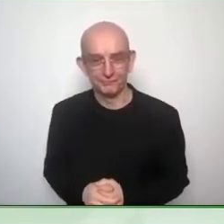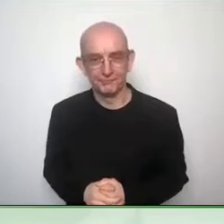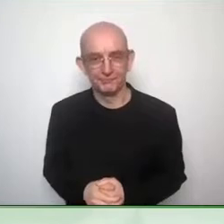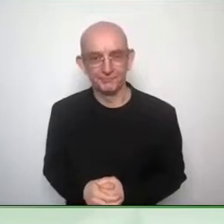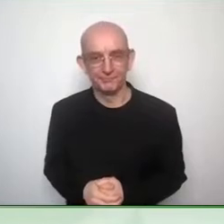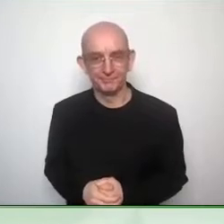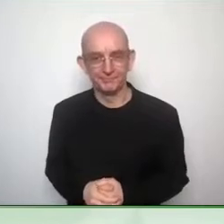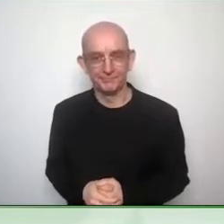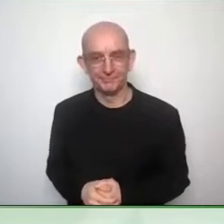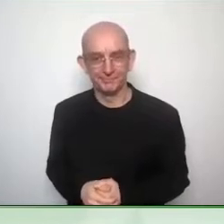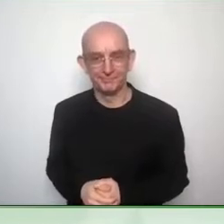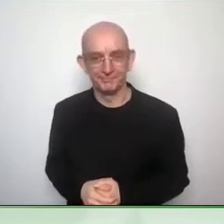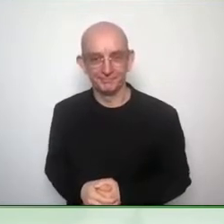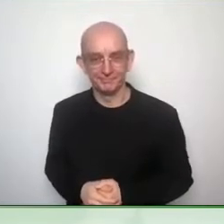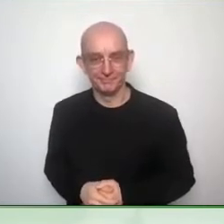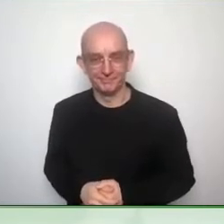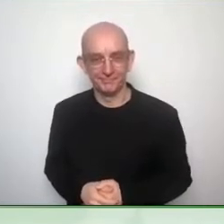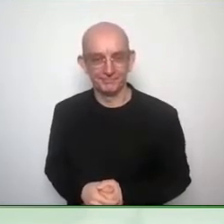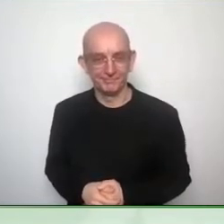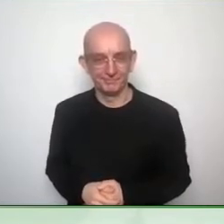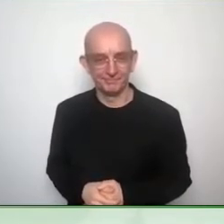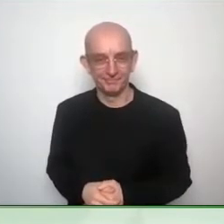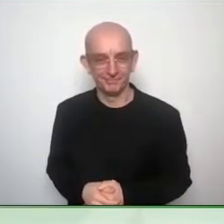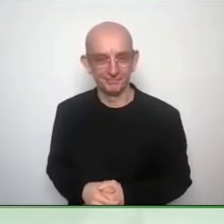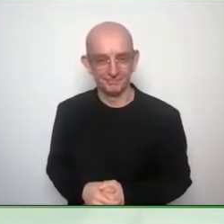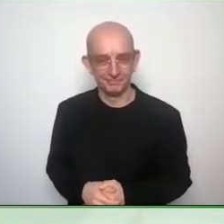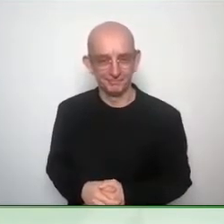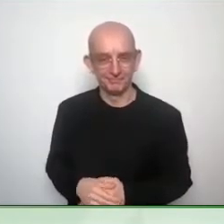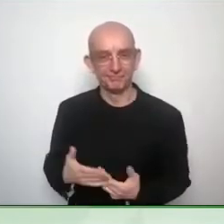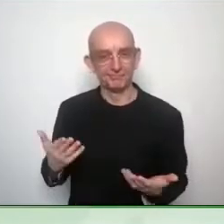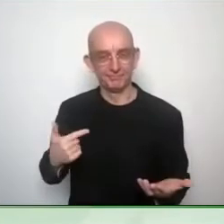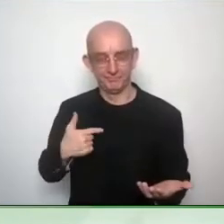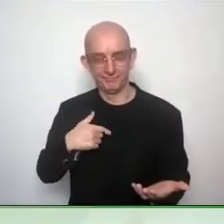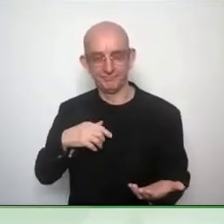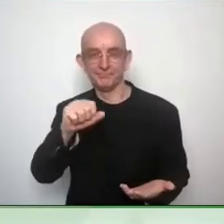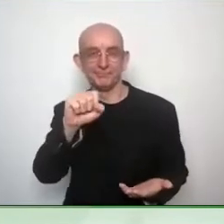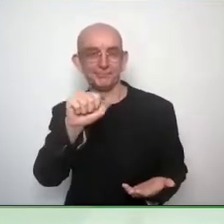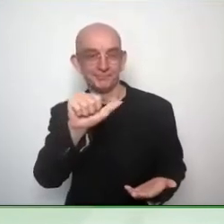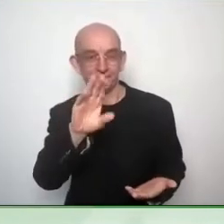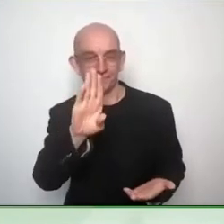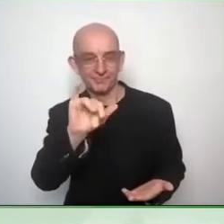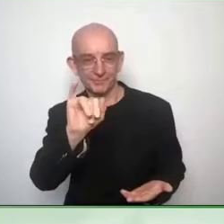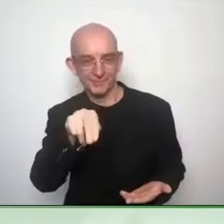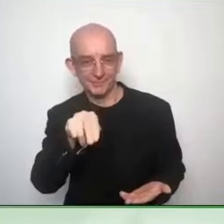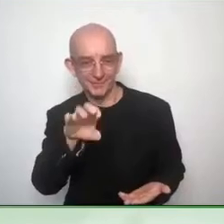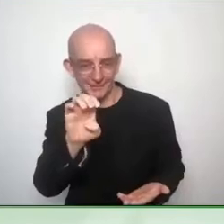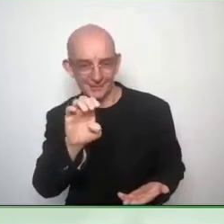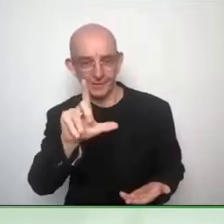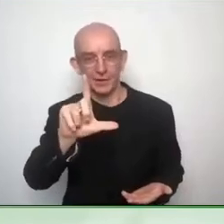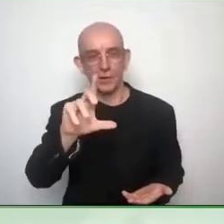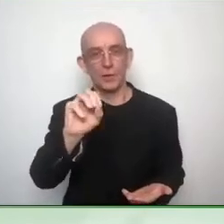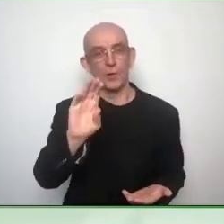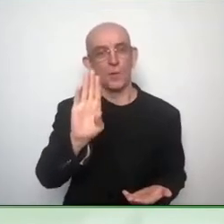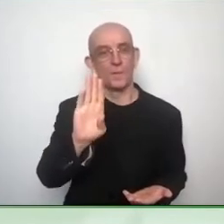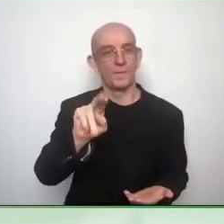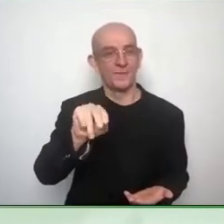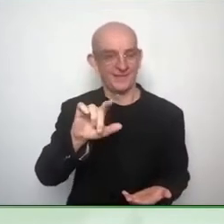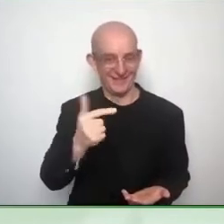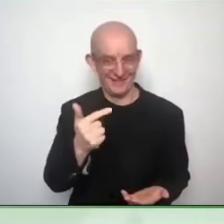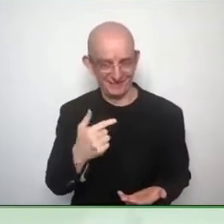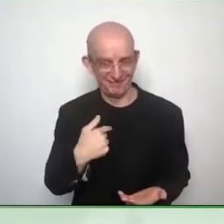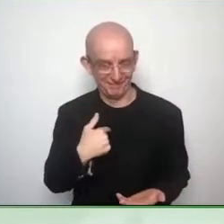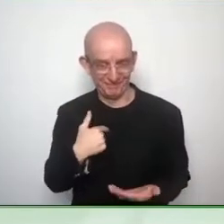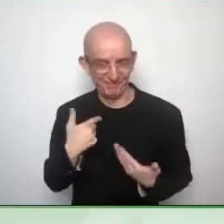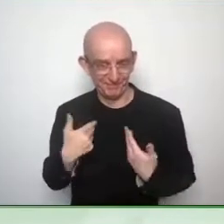with Evert-Jan Hogerweck from the AAATE, the Association for the Advancement of Assistive Technology in Europe, which is